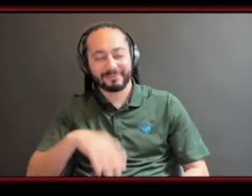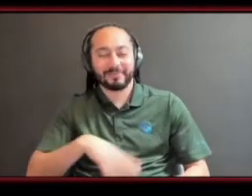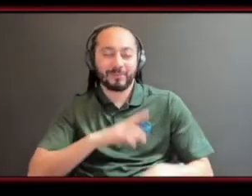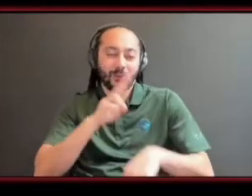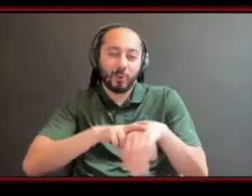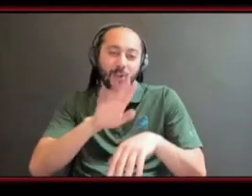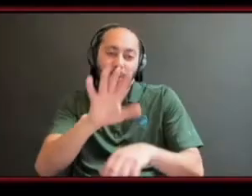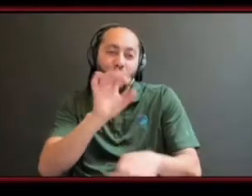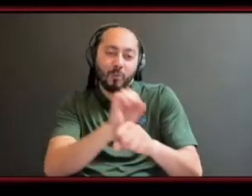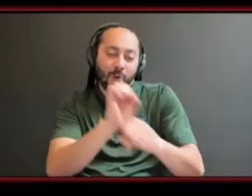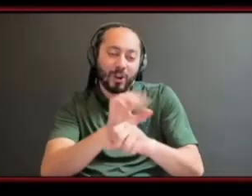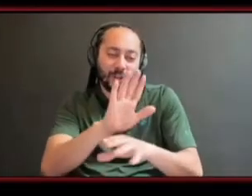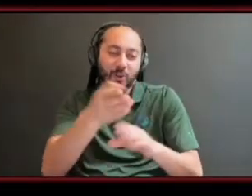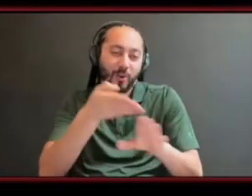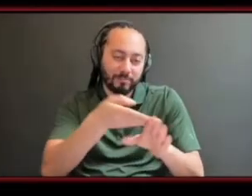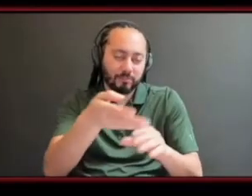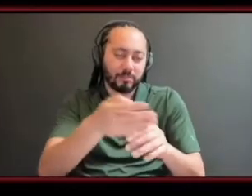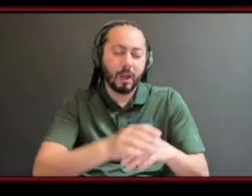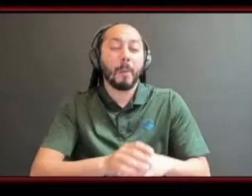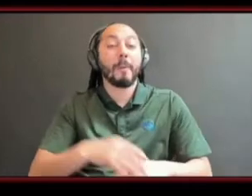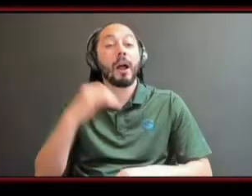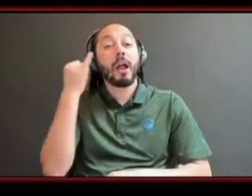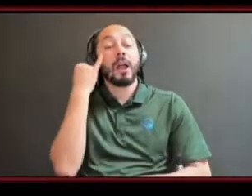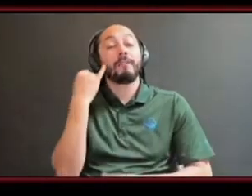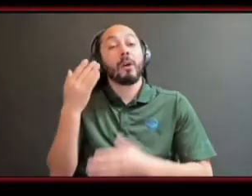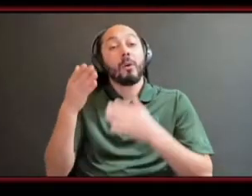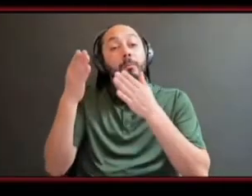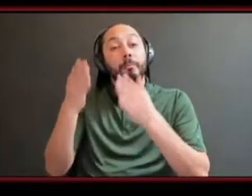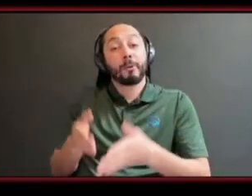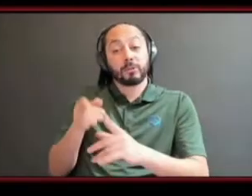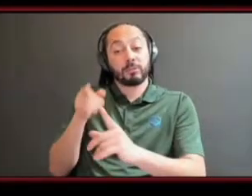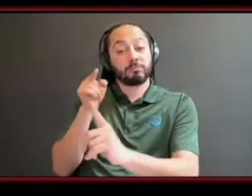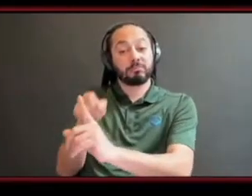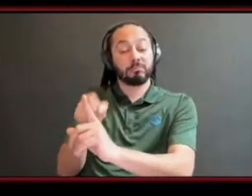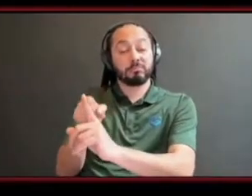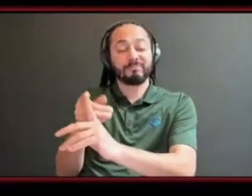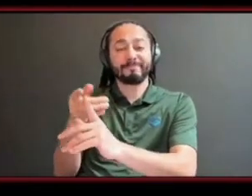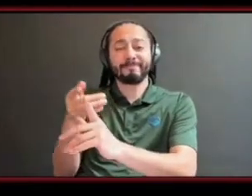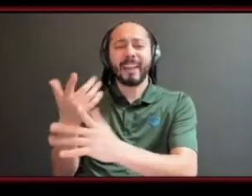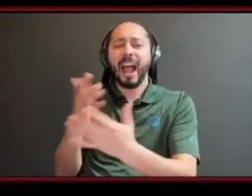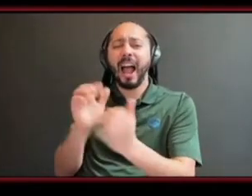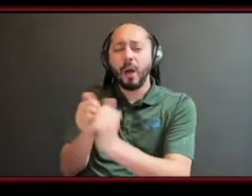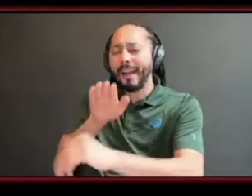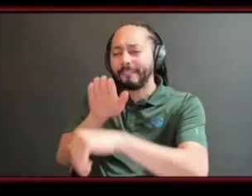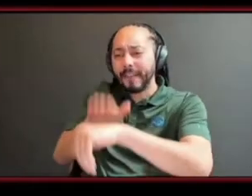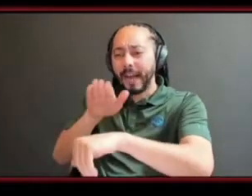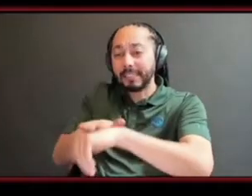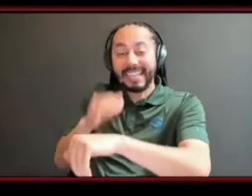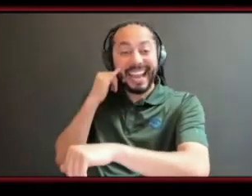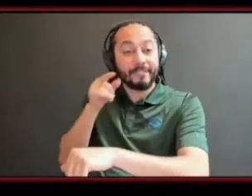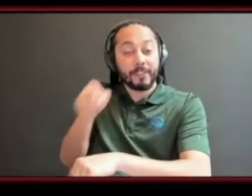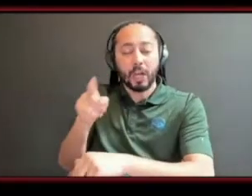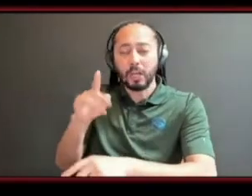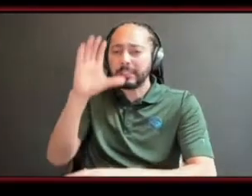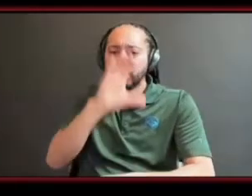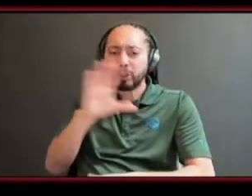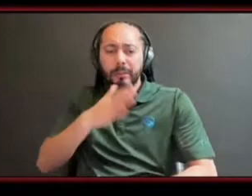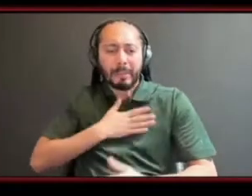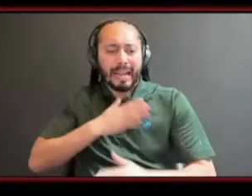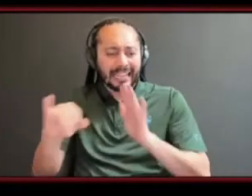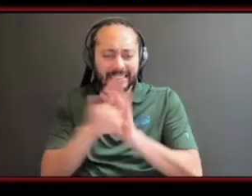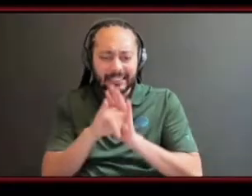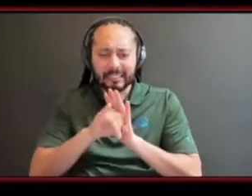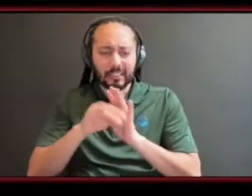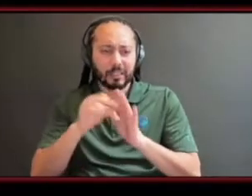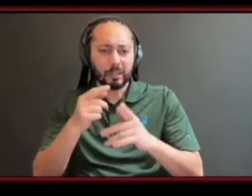what advice would you give someone that's searching for their identity how do you manage to remain confident even in times of adversity and doubt